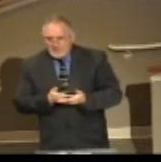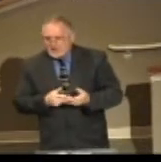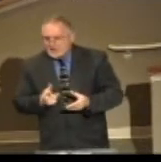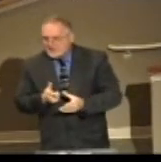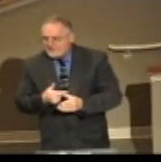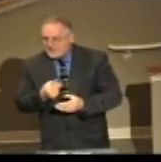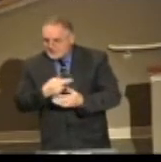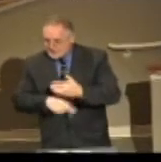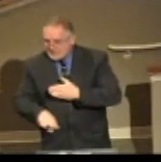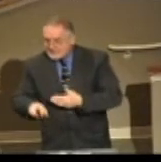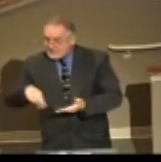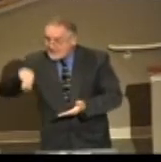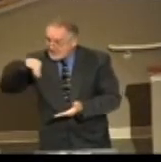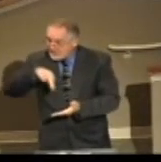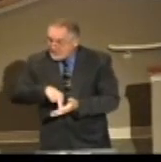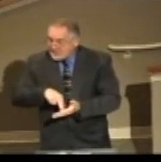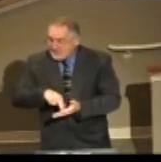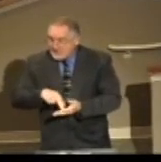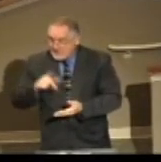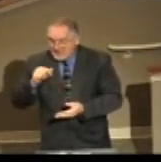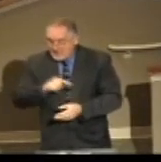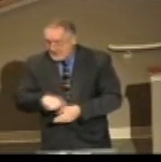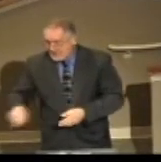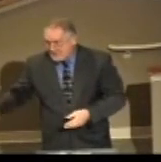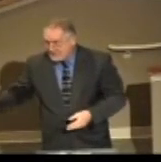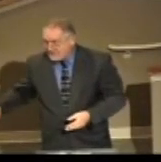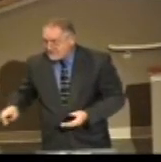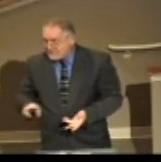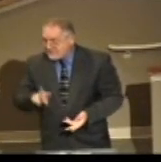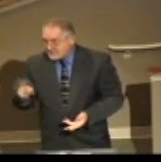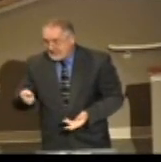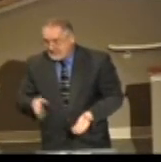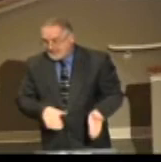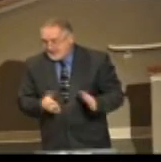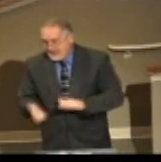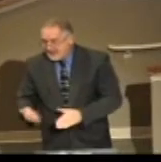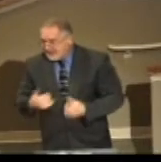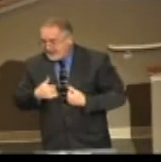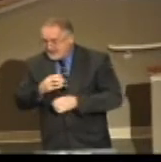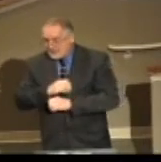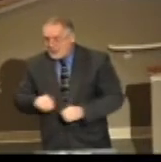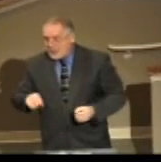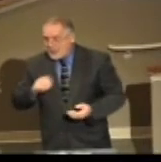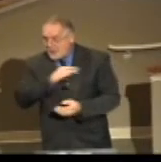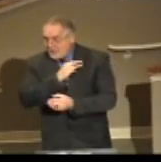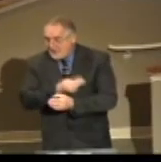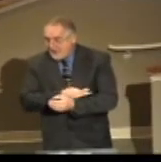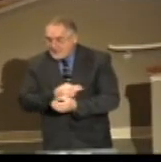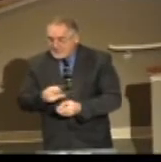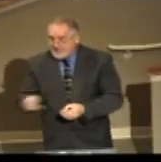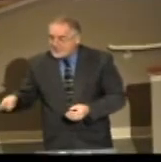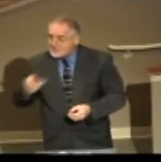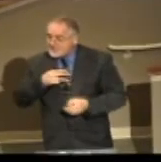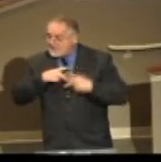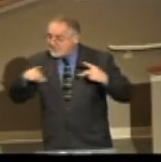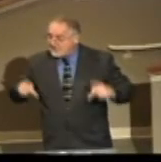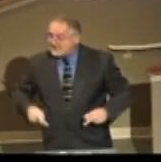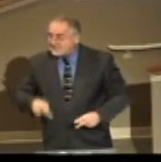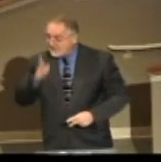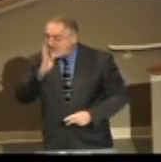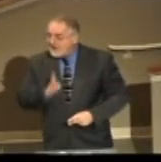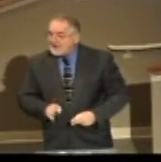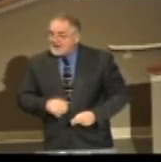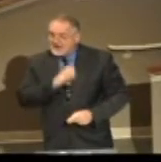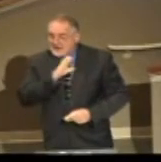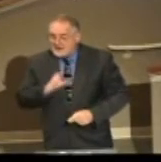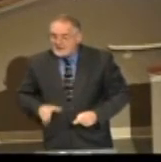On such the second death hath no power. They shall be priests of God and Christ and shall reign with him a thousand years. So one more time,